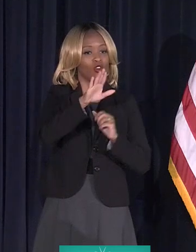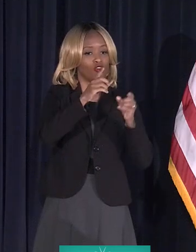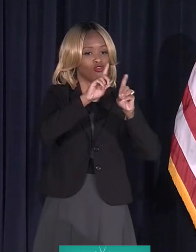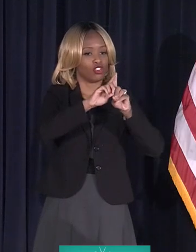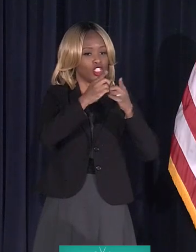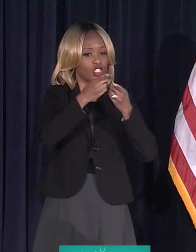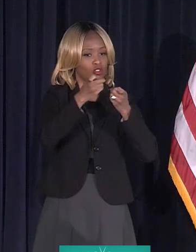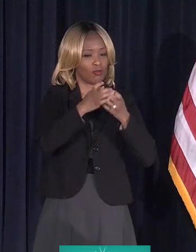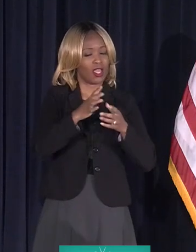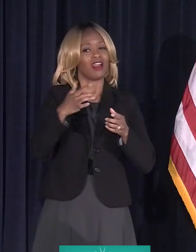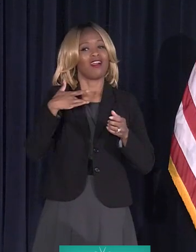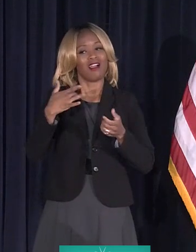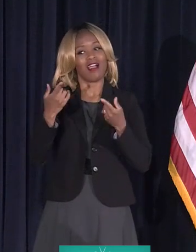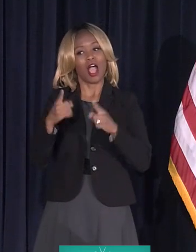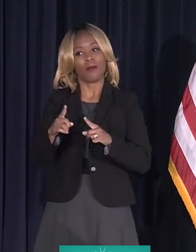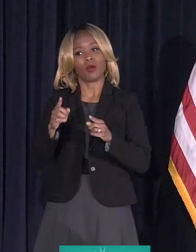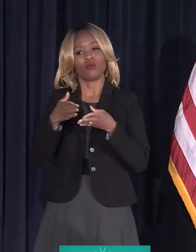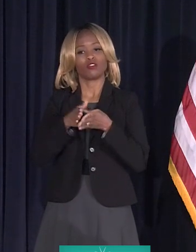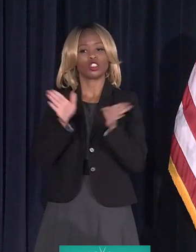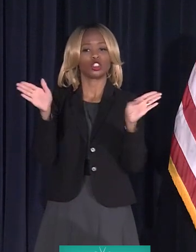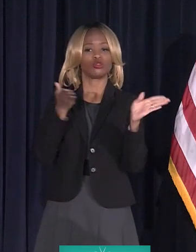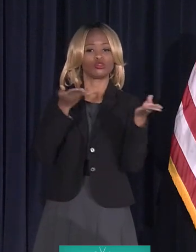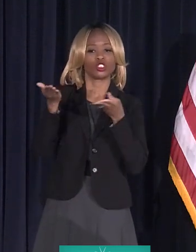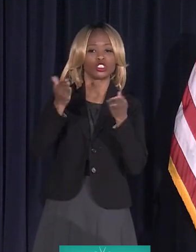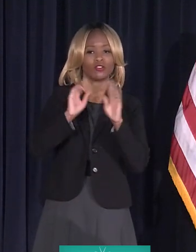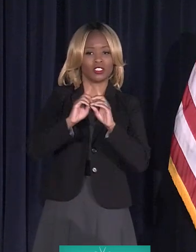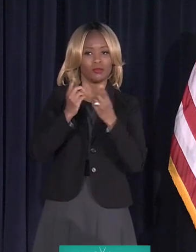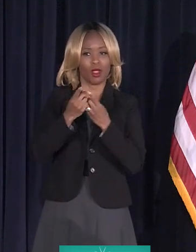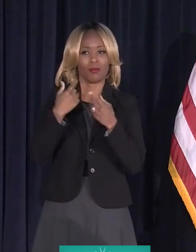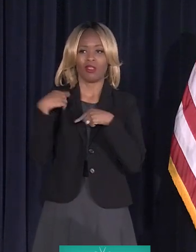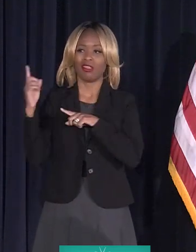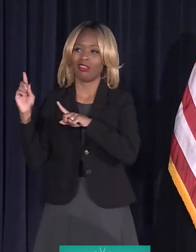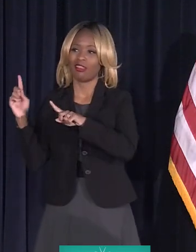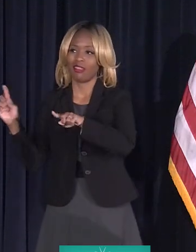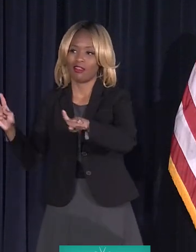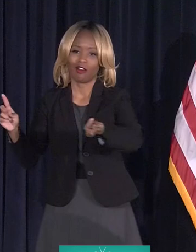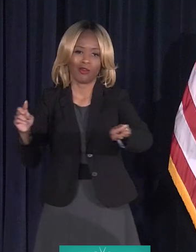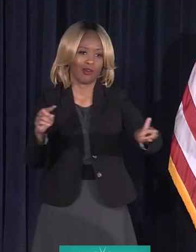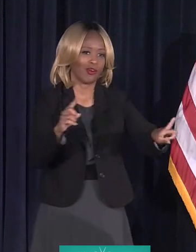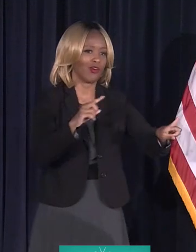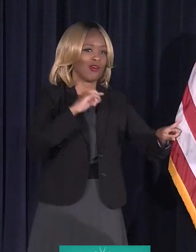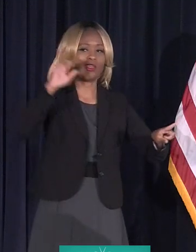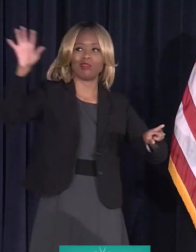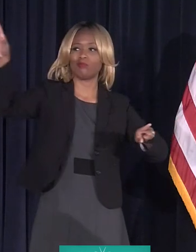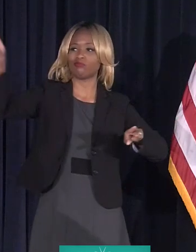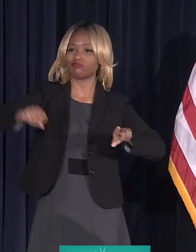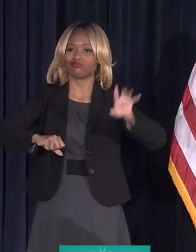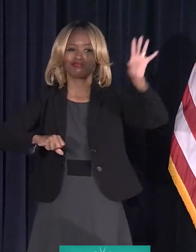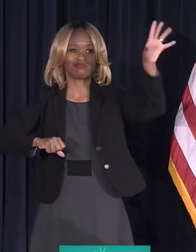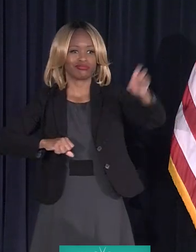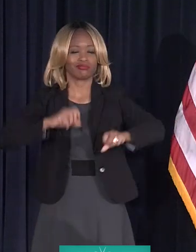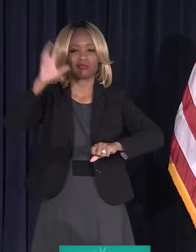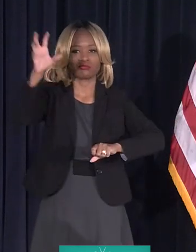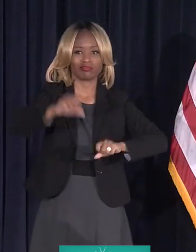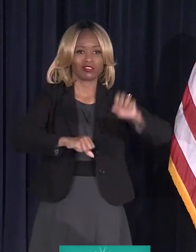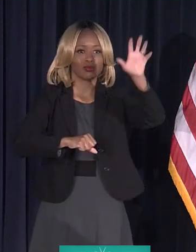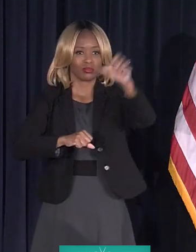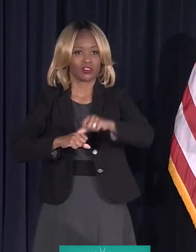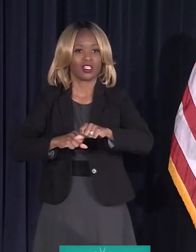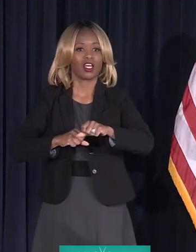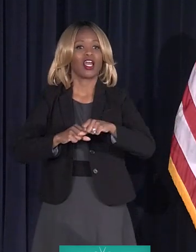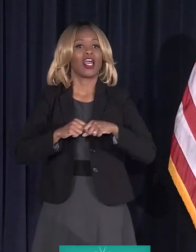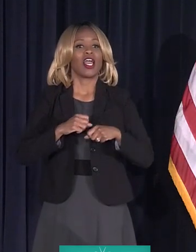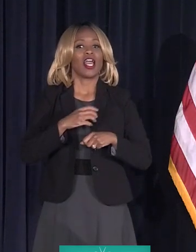normally what happens is the general services department goes out and just pulls them all down, and the ones that have